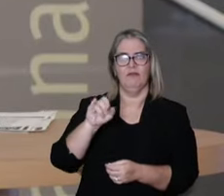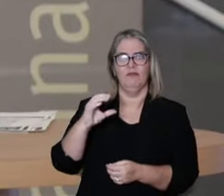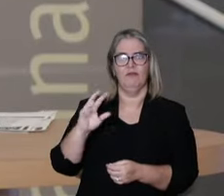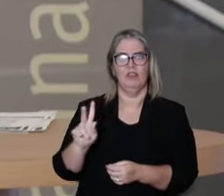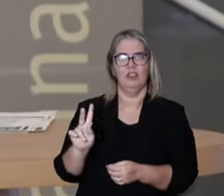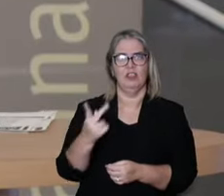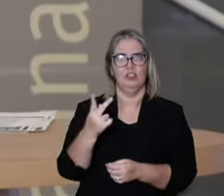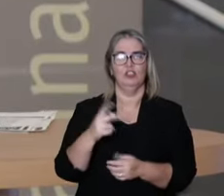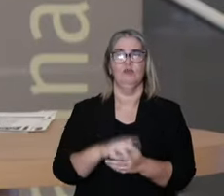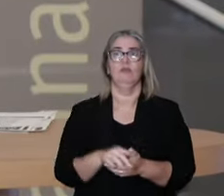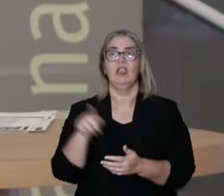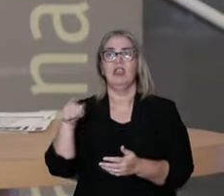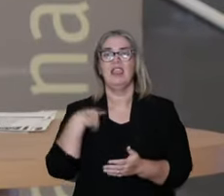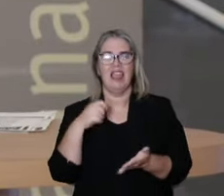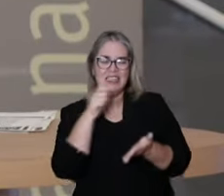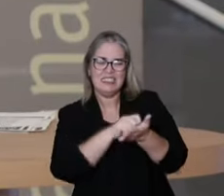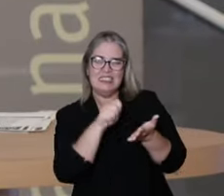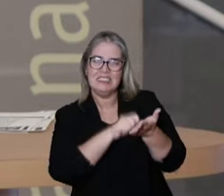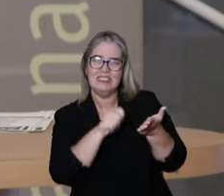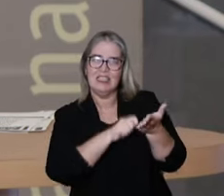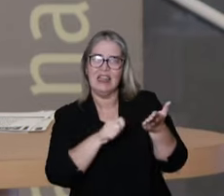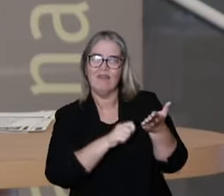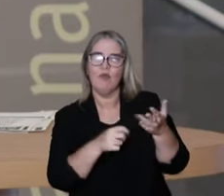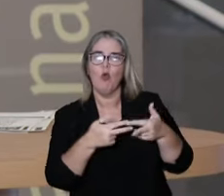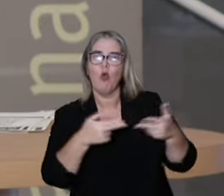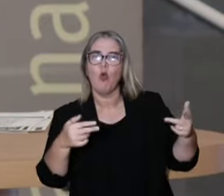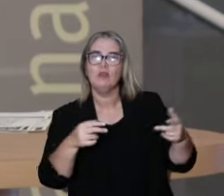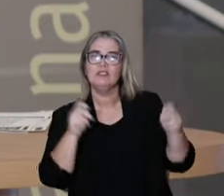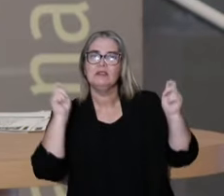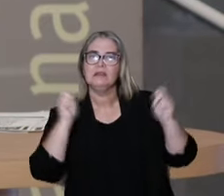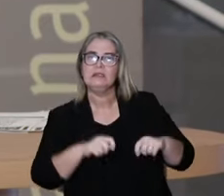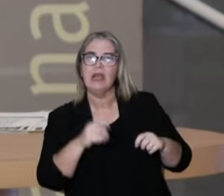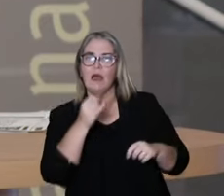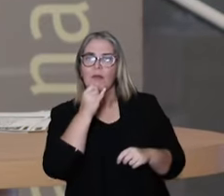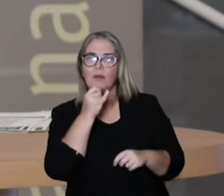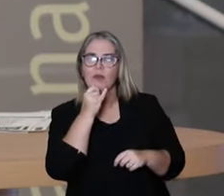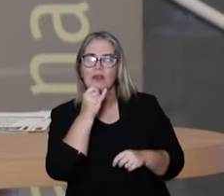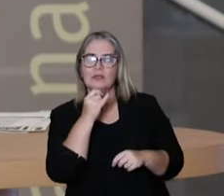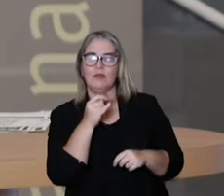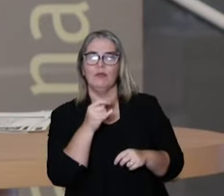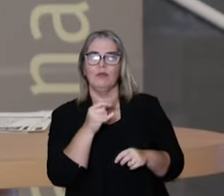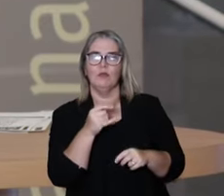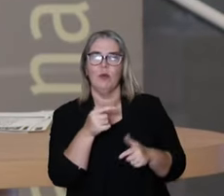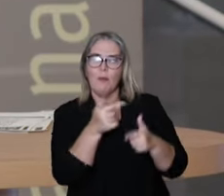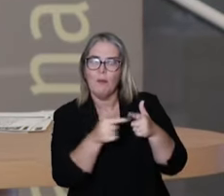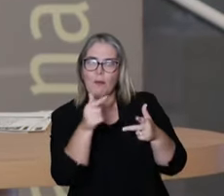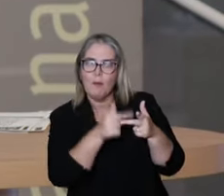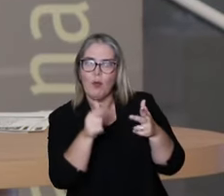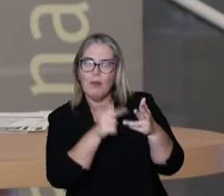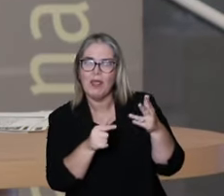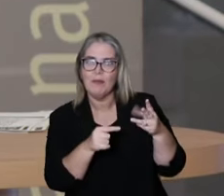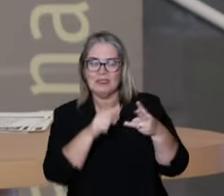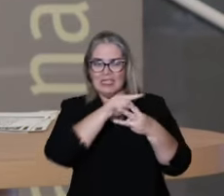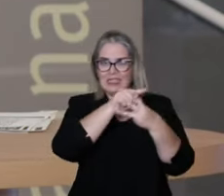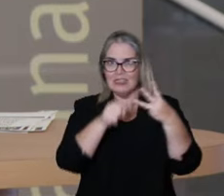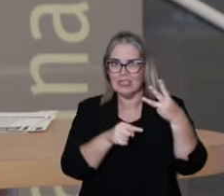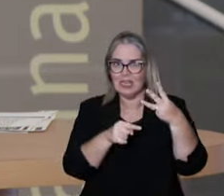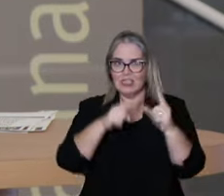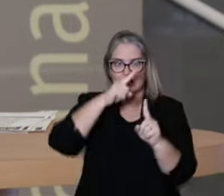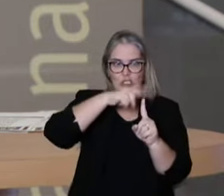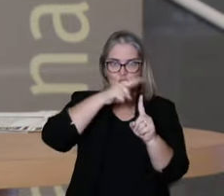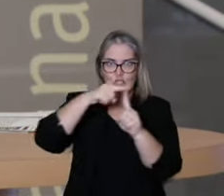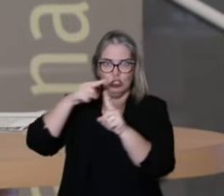and he splits the kinds of damages, if it's organic atrogyny or cultural atrogyny or social atrogyny.